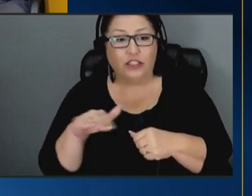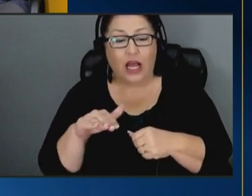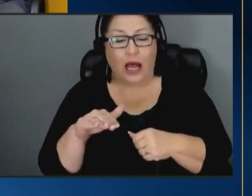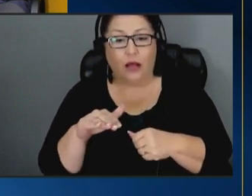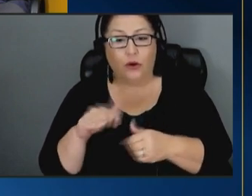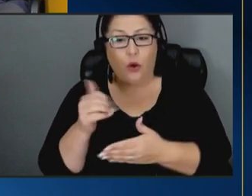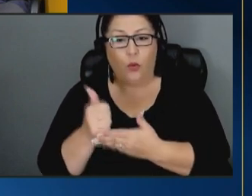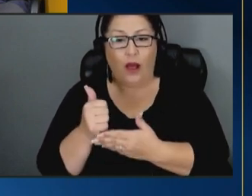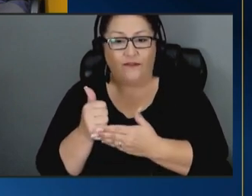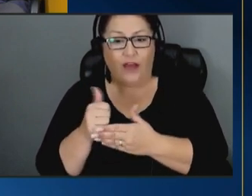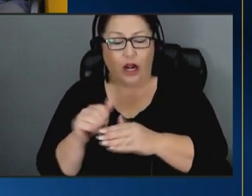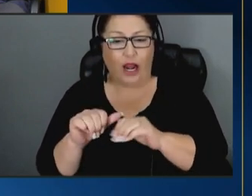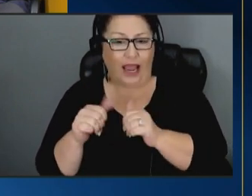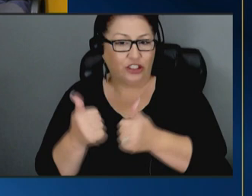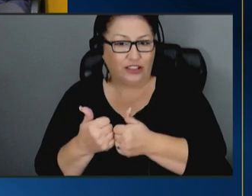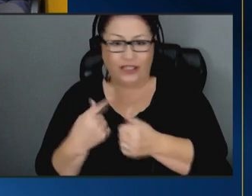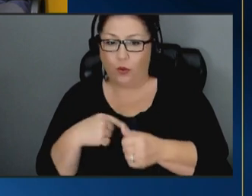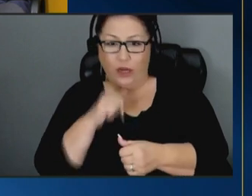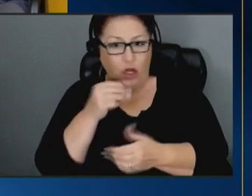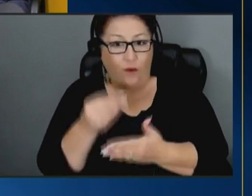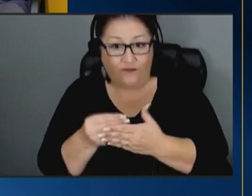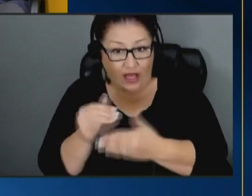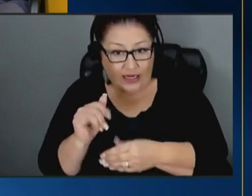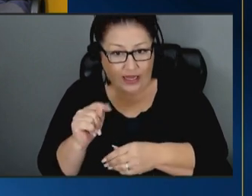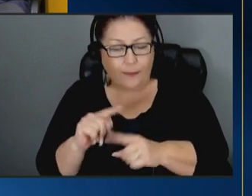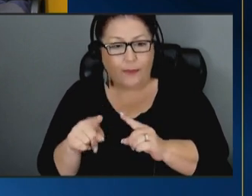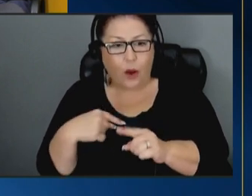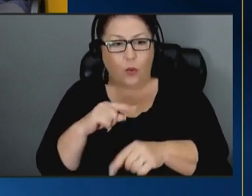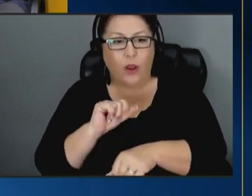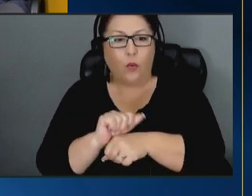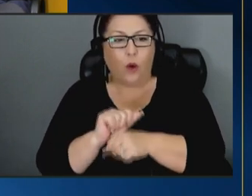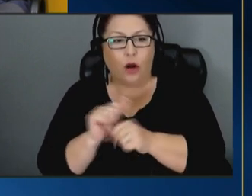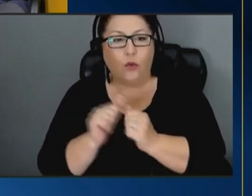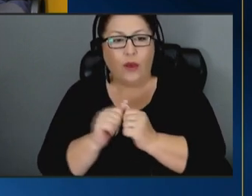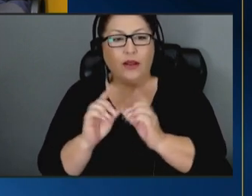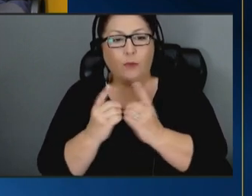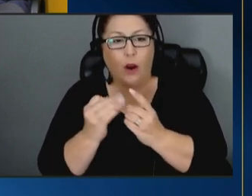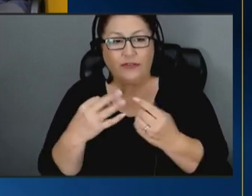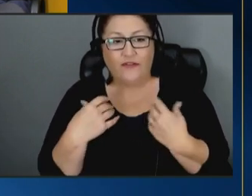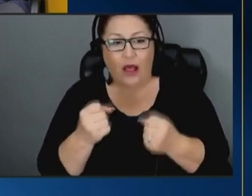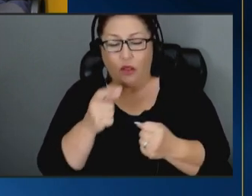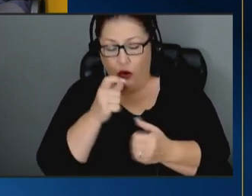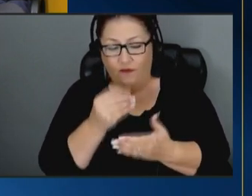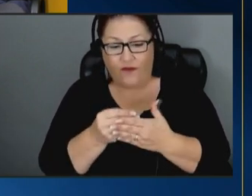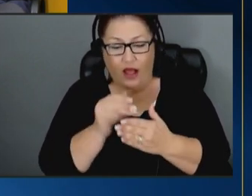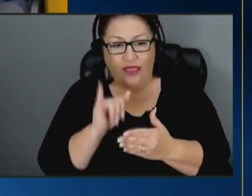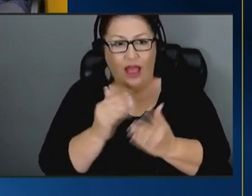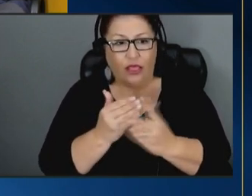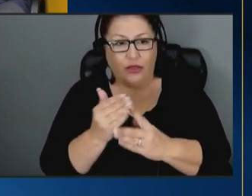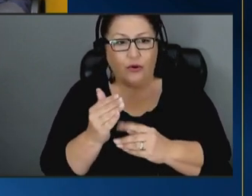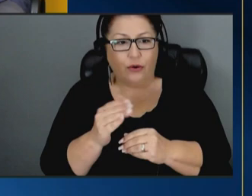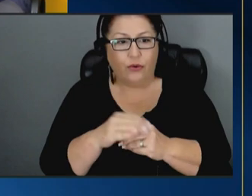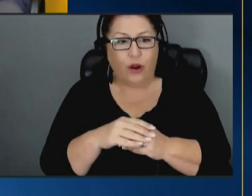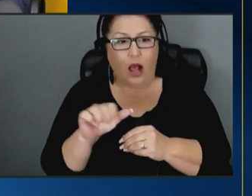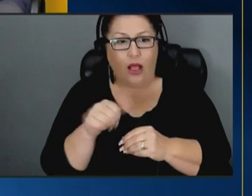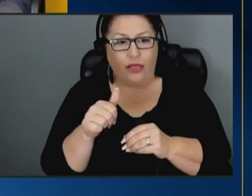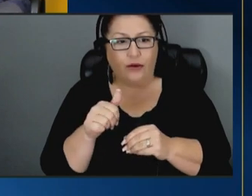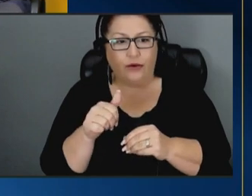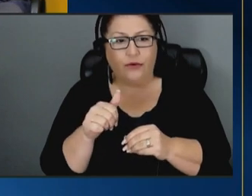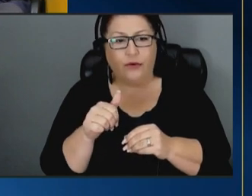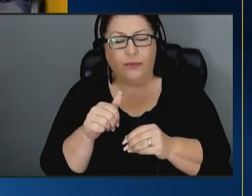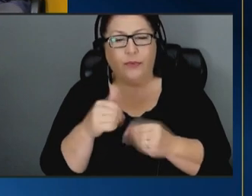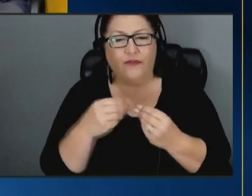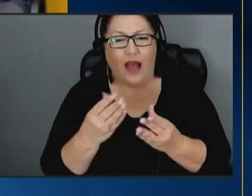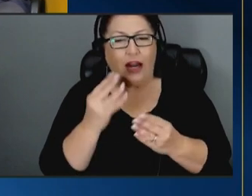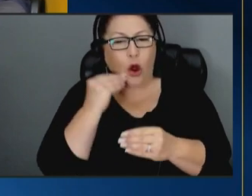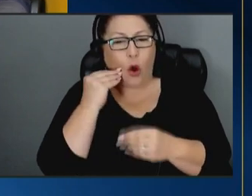uh we don't fund it but we work with our departments of health who do fund it through mcfee um in providing home visiting services